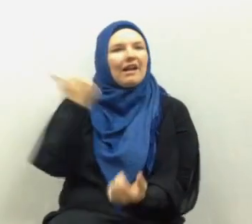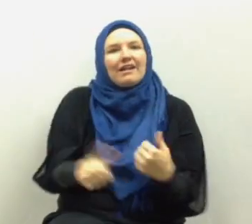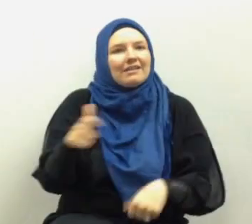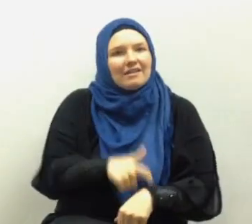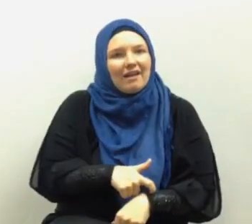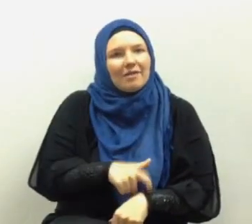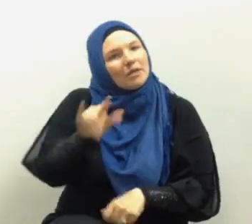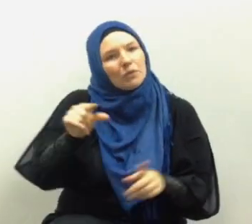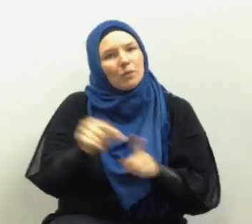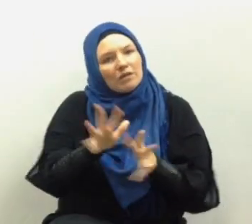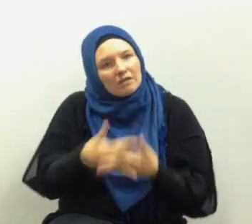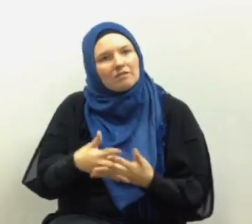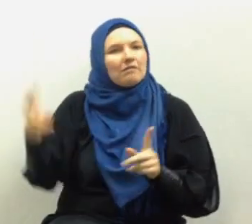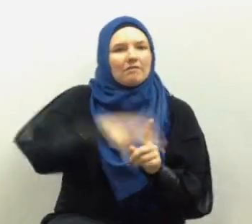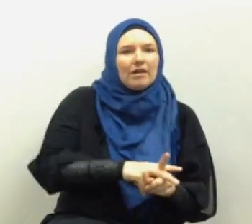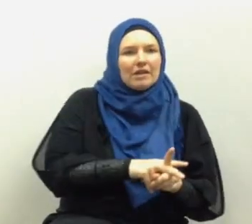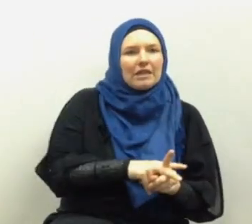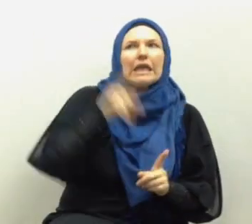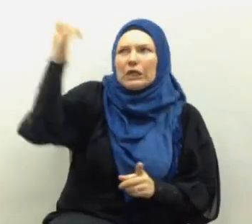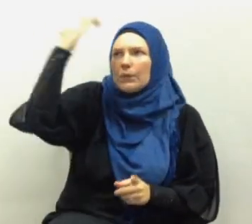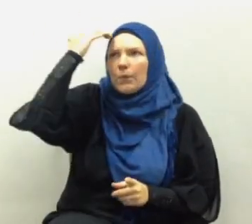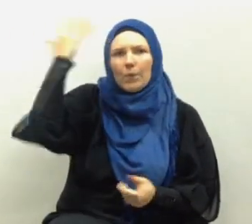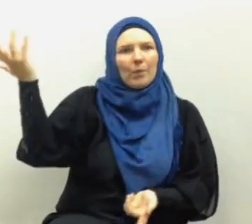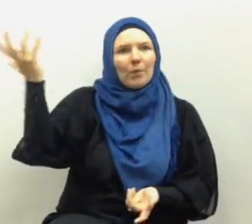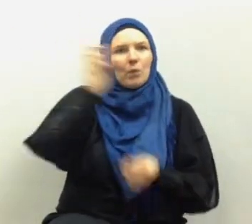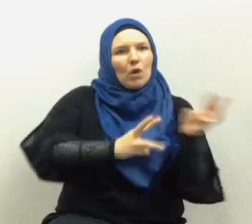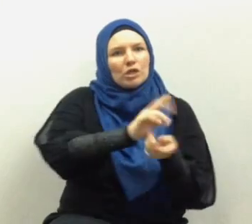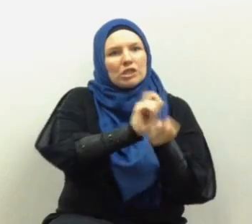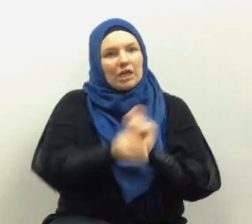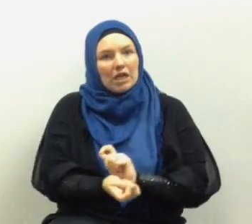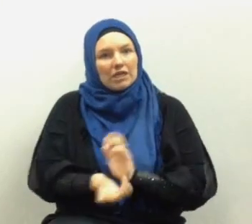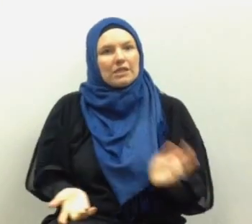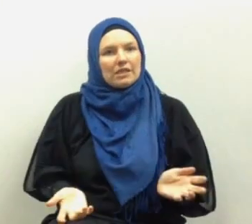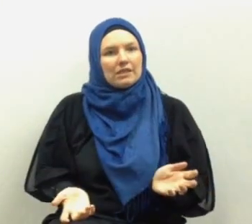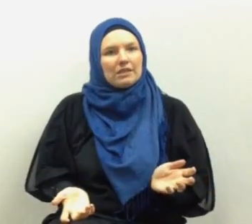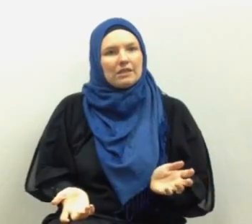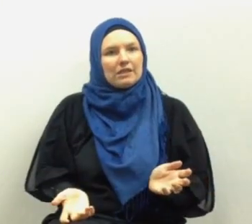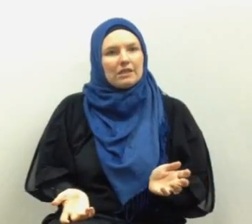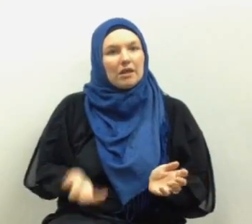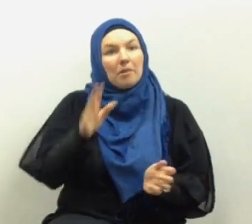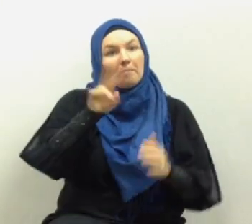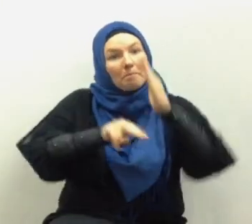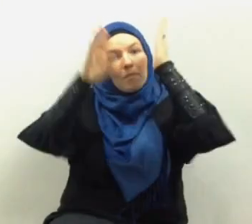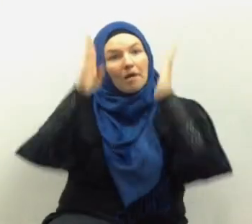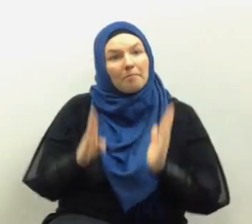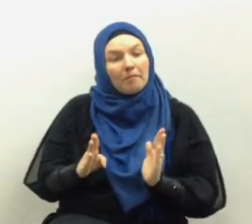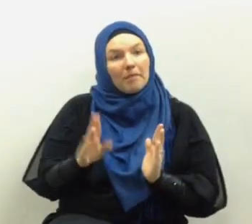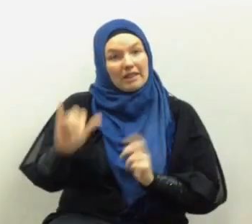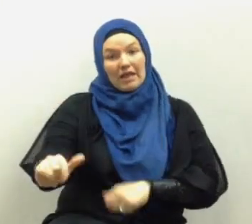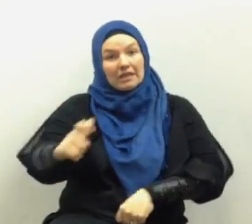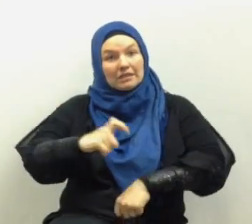in every corner of the earth it was not meant for the generation of Muhammad